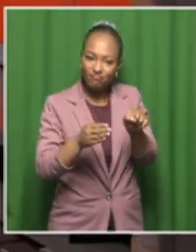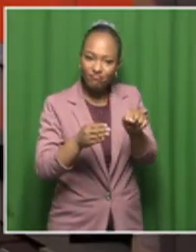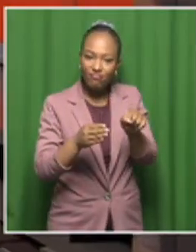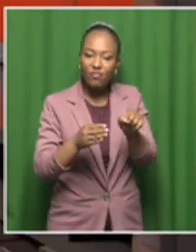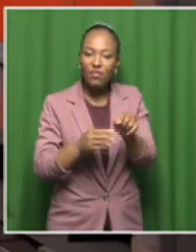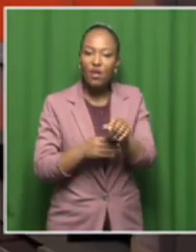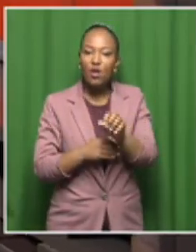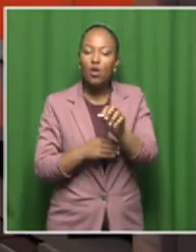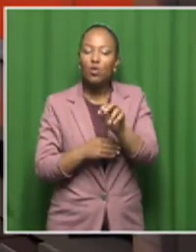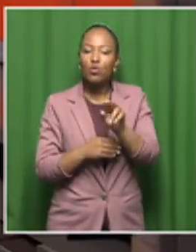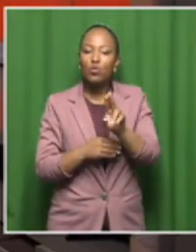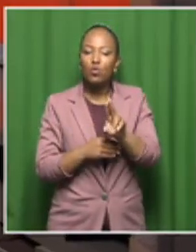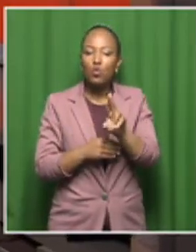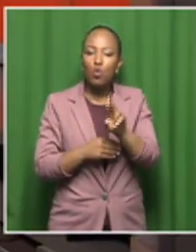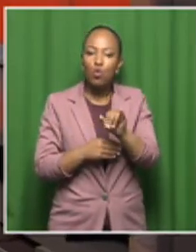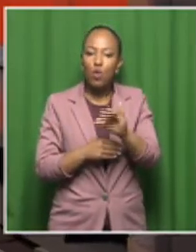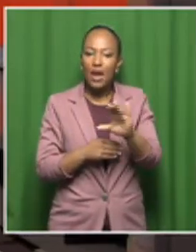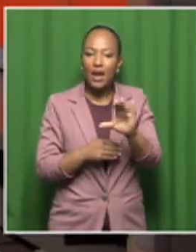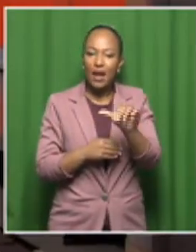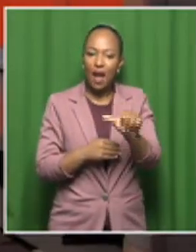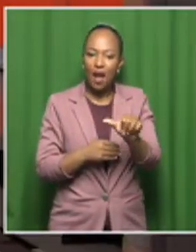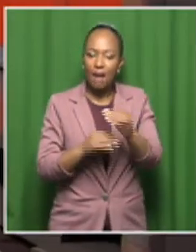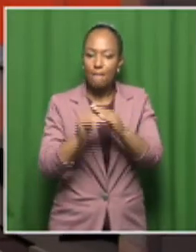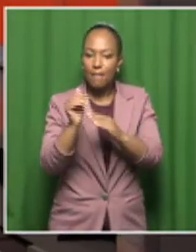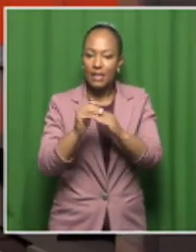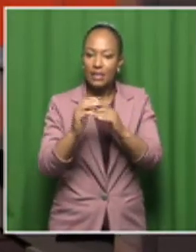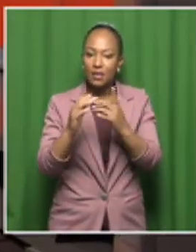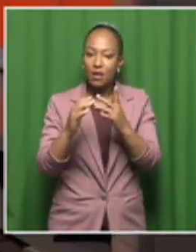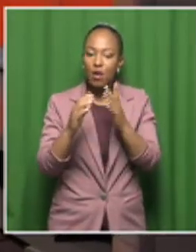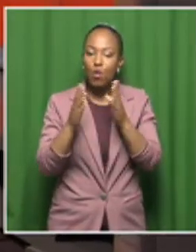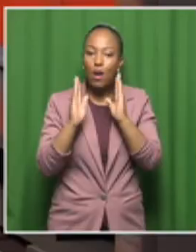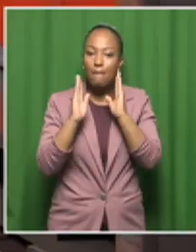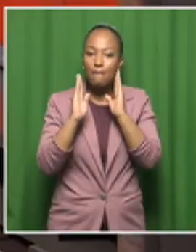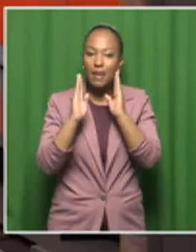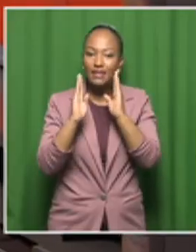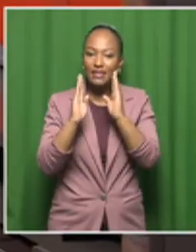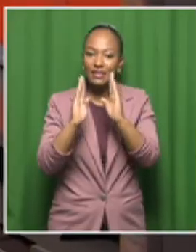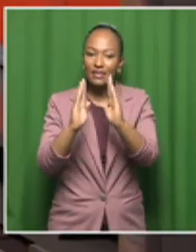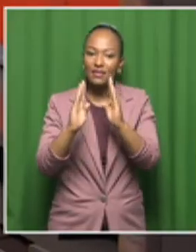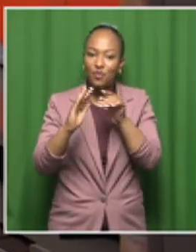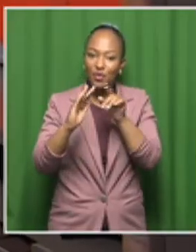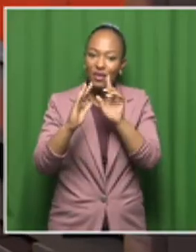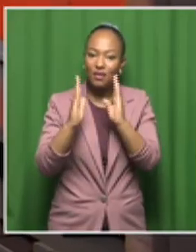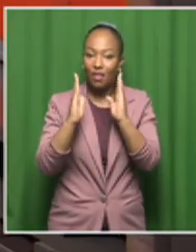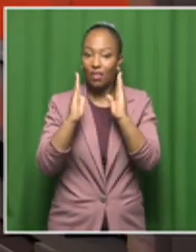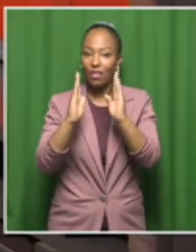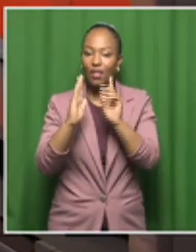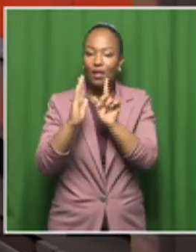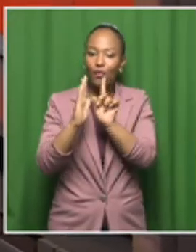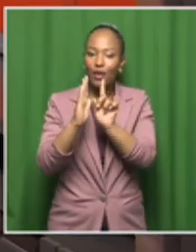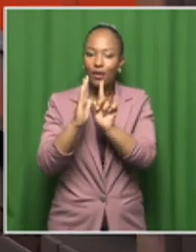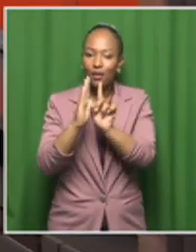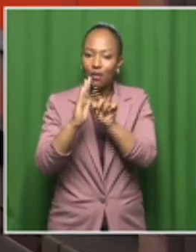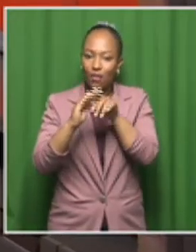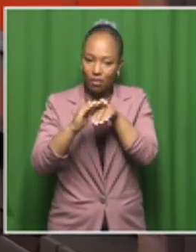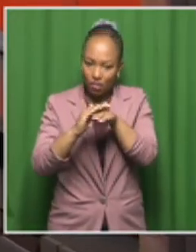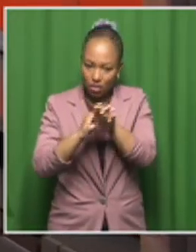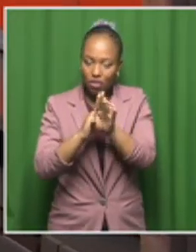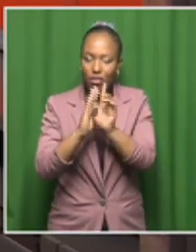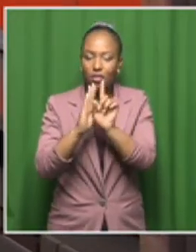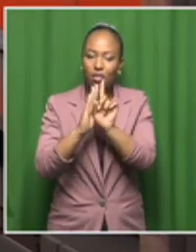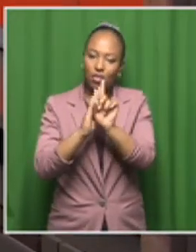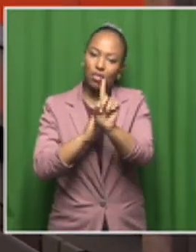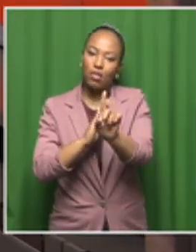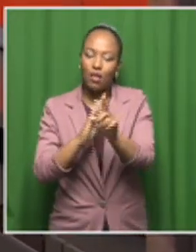building which is this passage that we've just come through and this is of course the college for science and